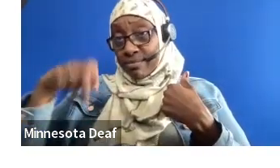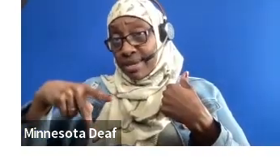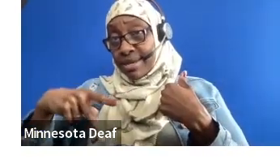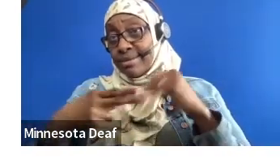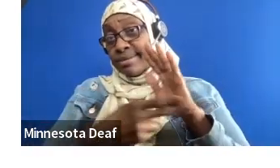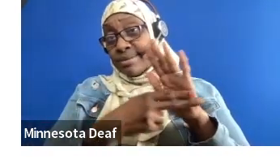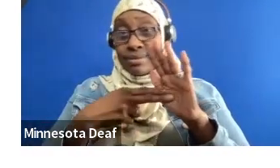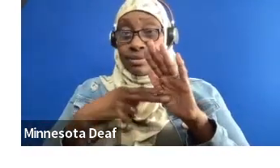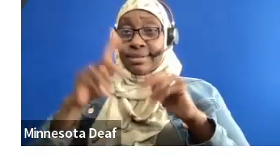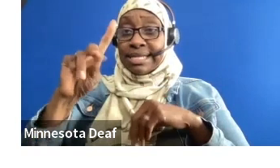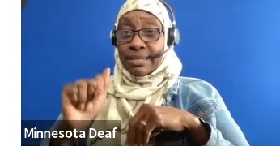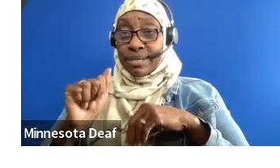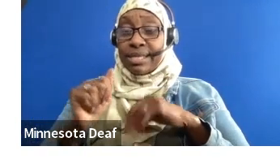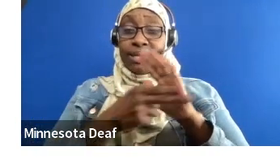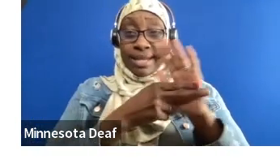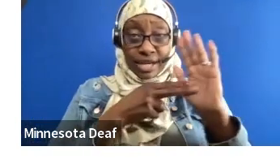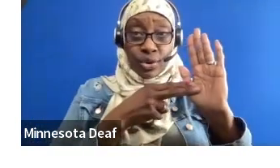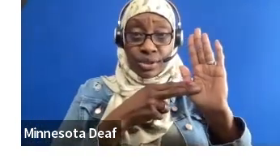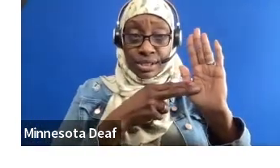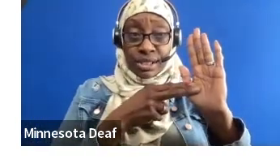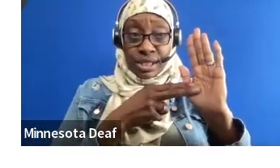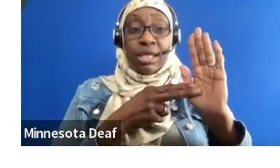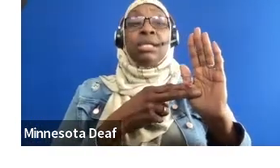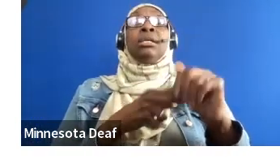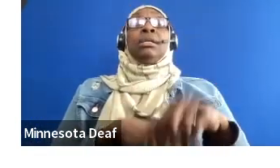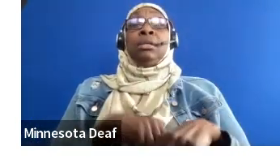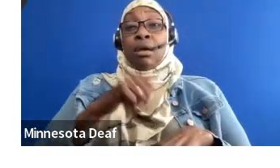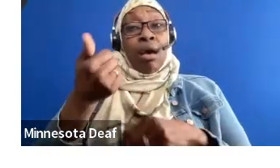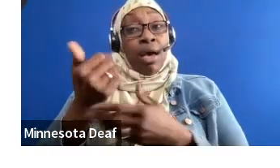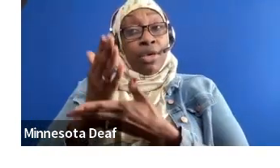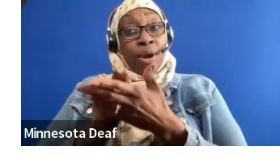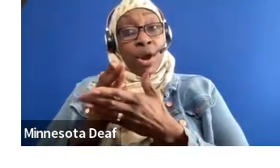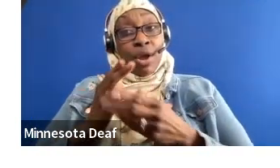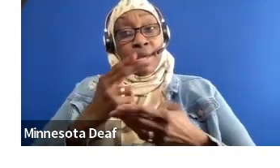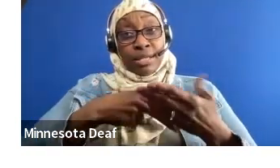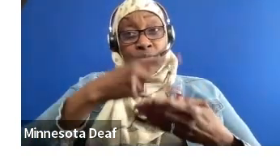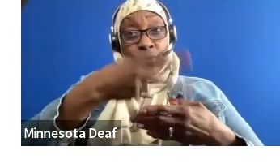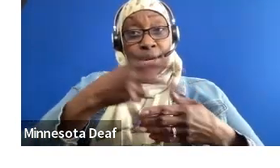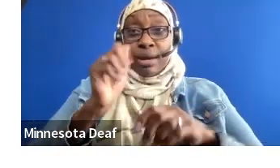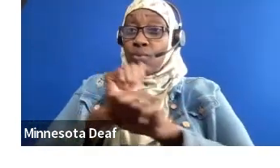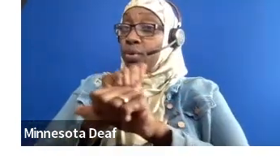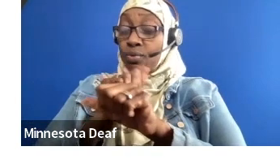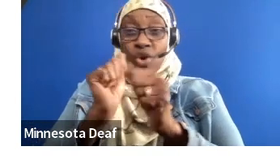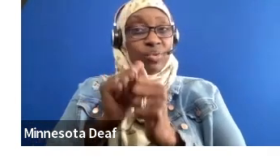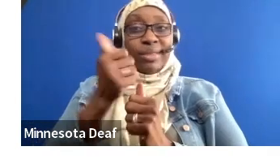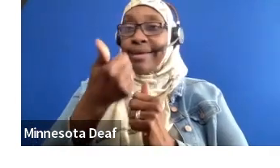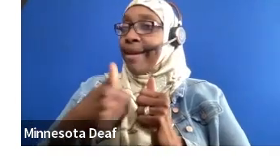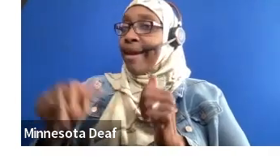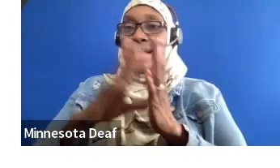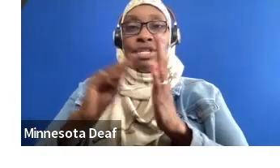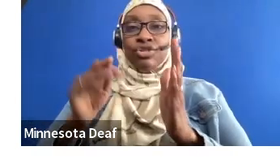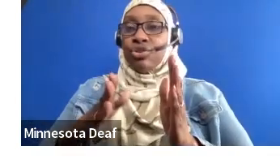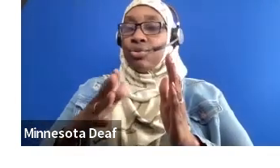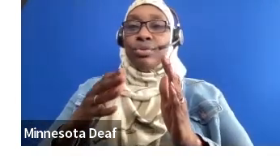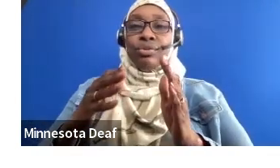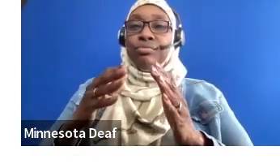diagnosis. However, the counterpart to this program is we work with any student within the transition age of 14 and 22 who